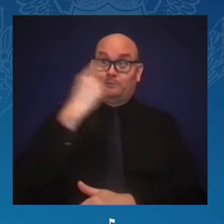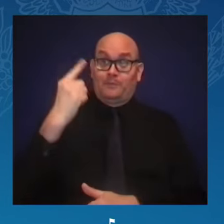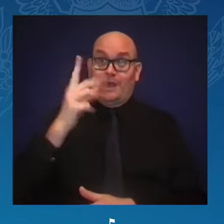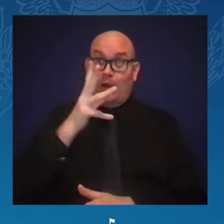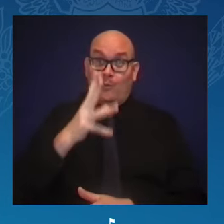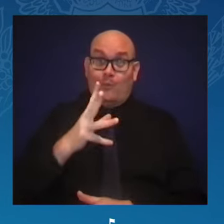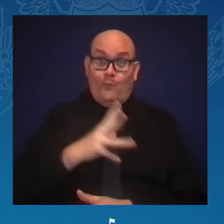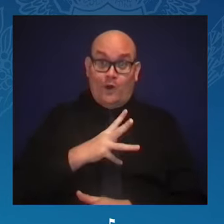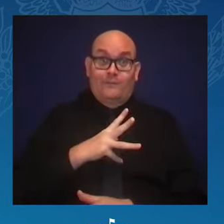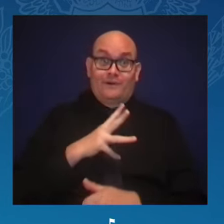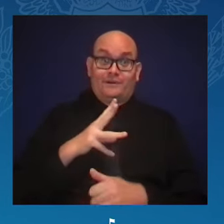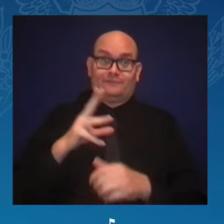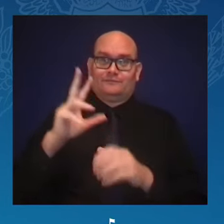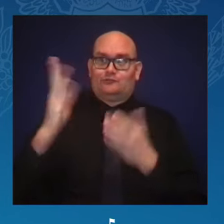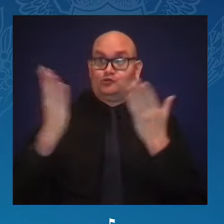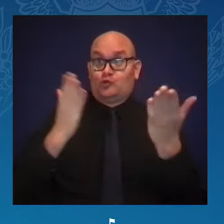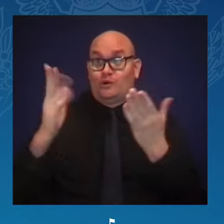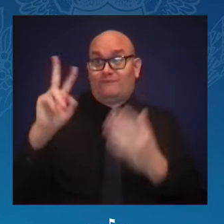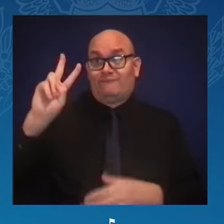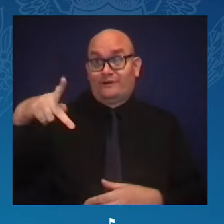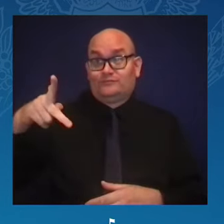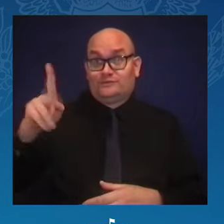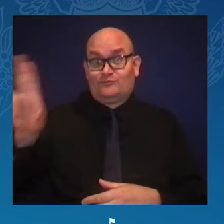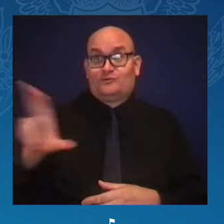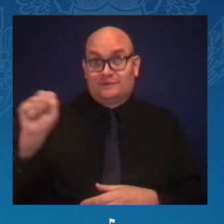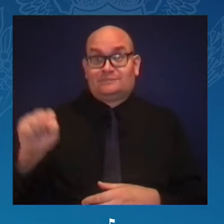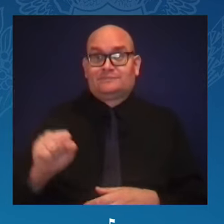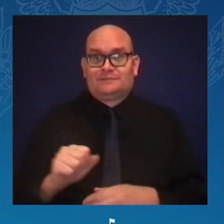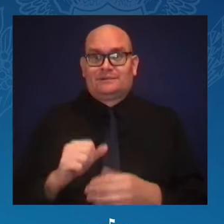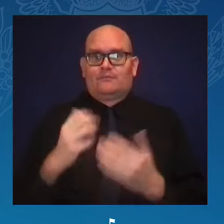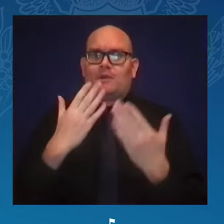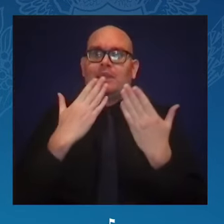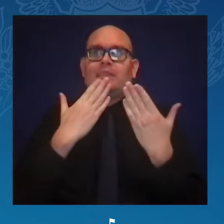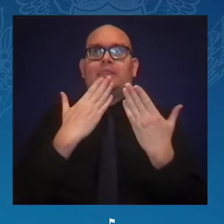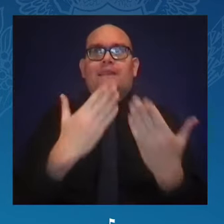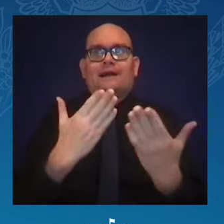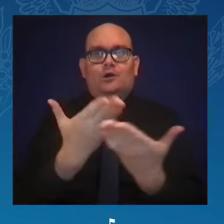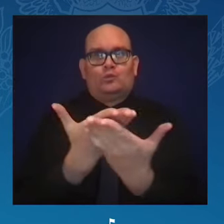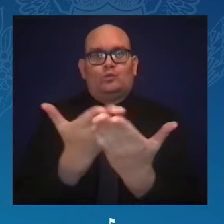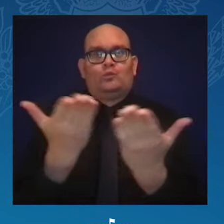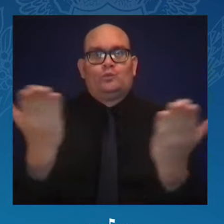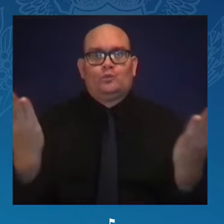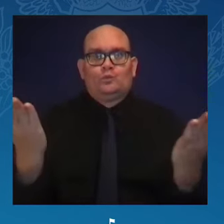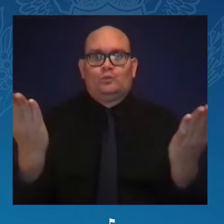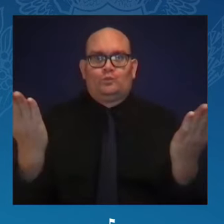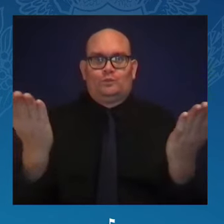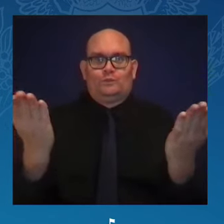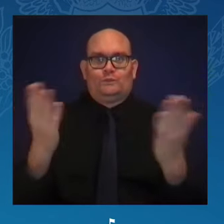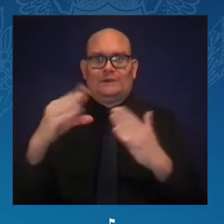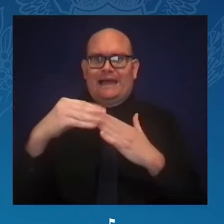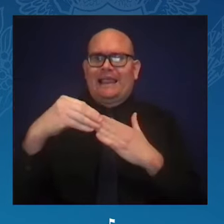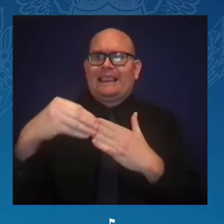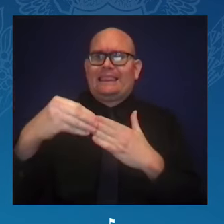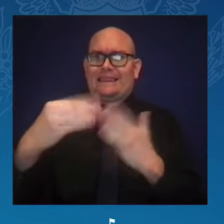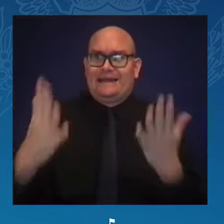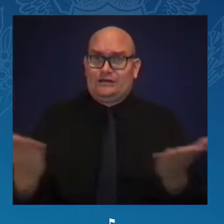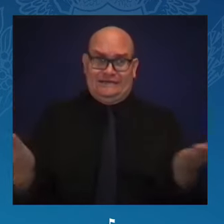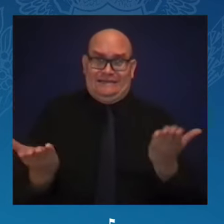And so I thank you, all the leaders here, for all you do. We all